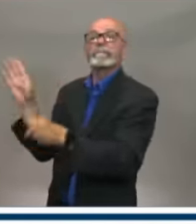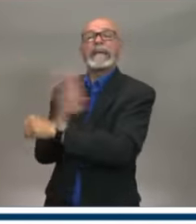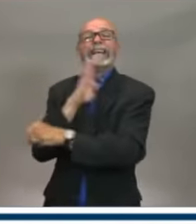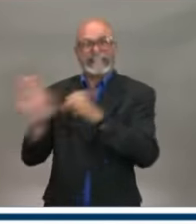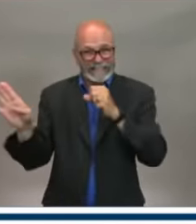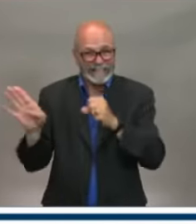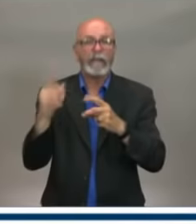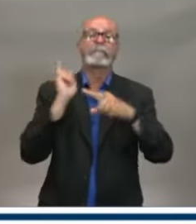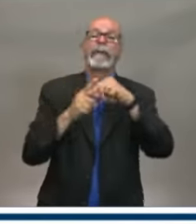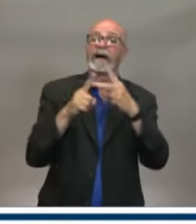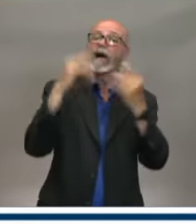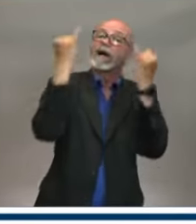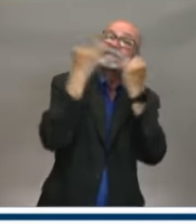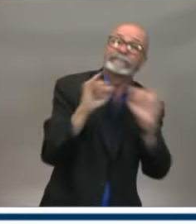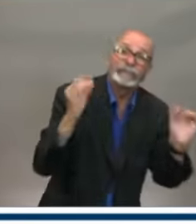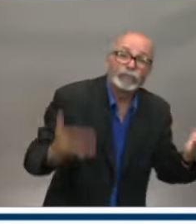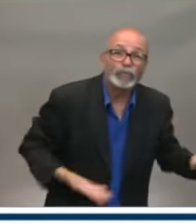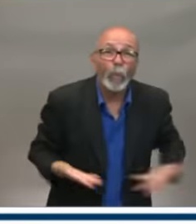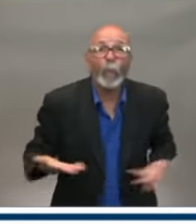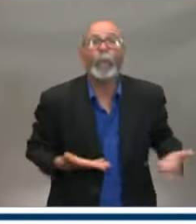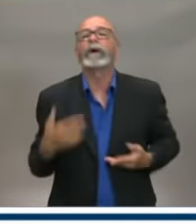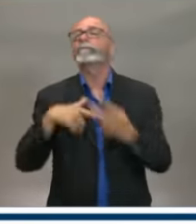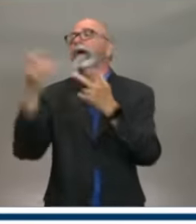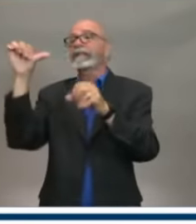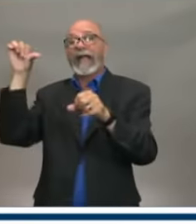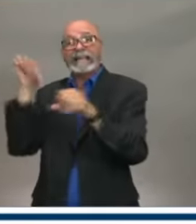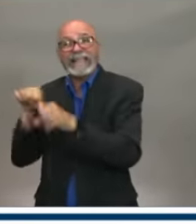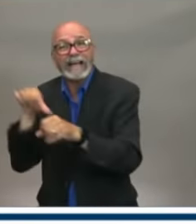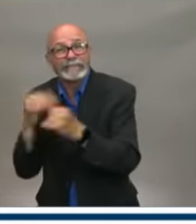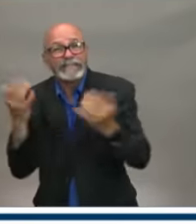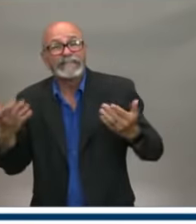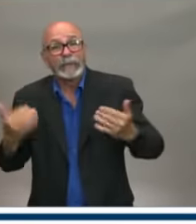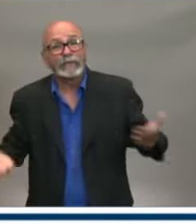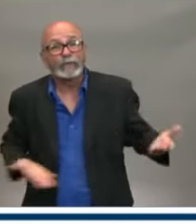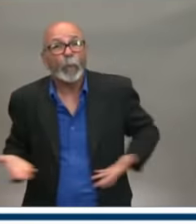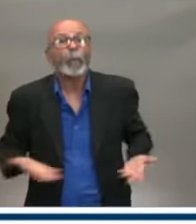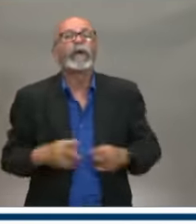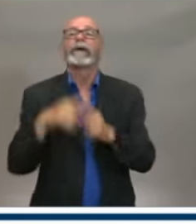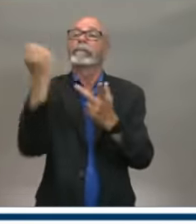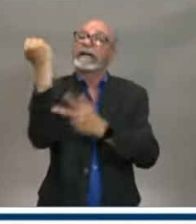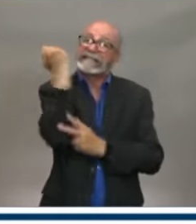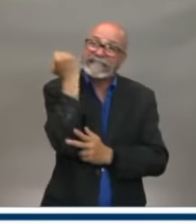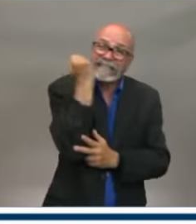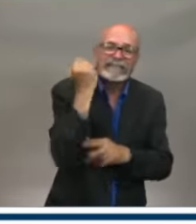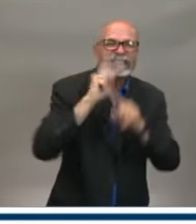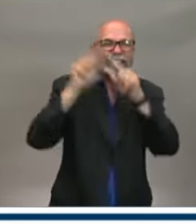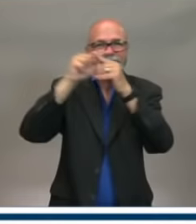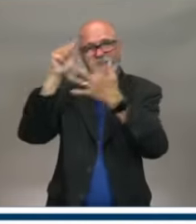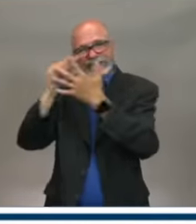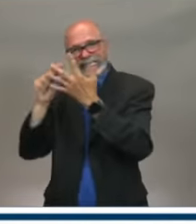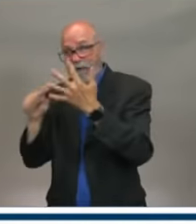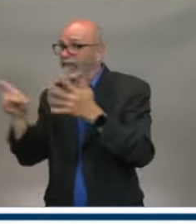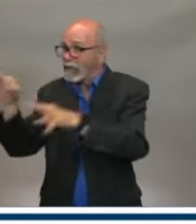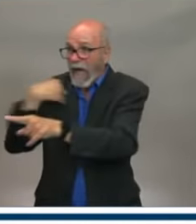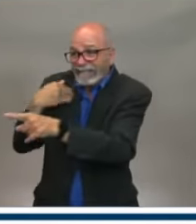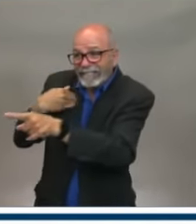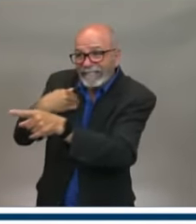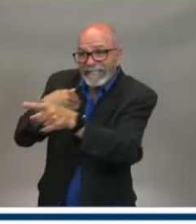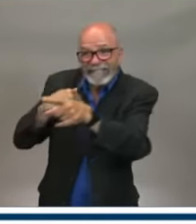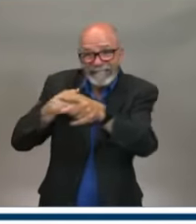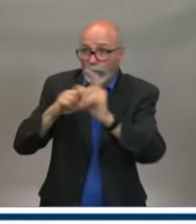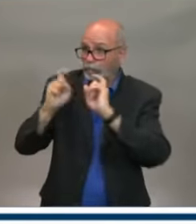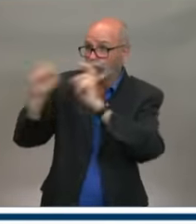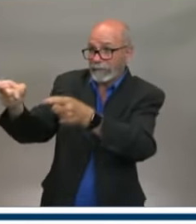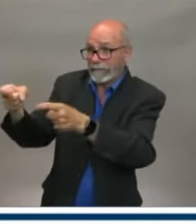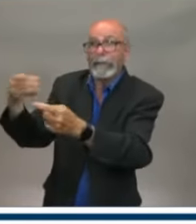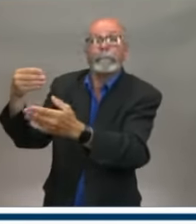independent gas retailers and dental clinics. If you receive the Small Business Impact Grant we announced in